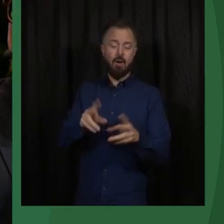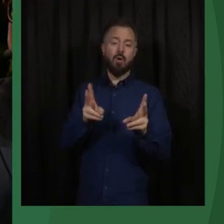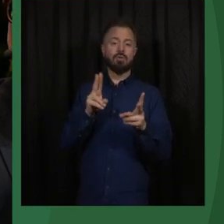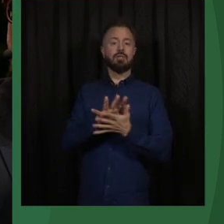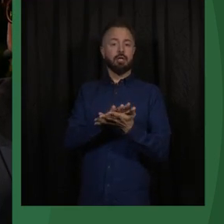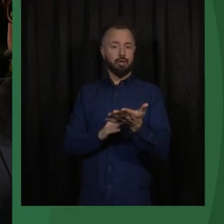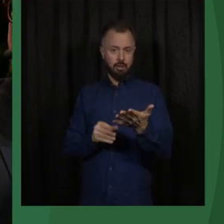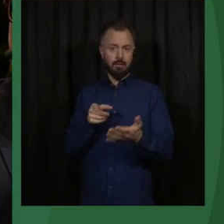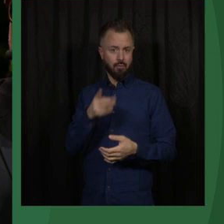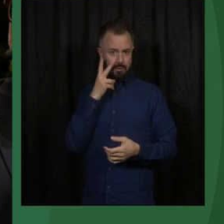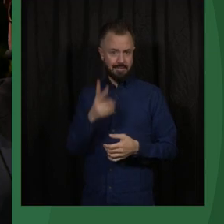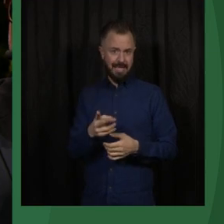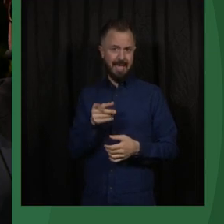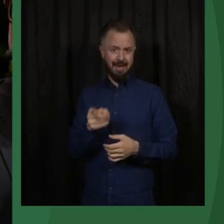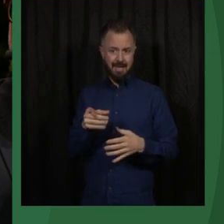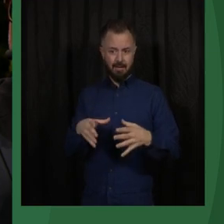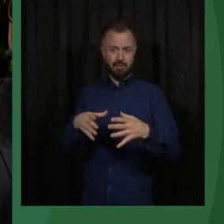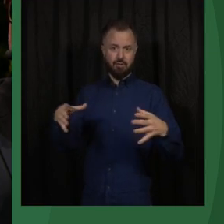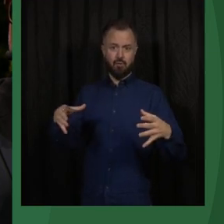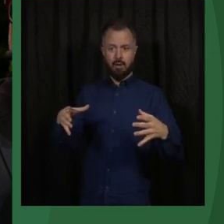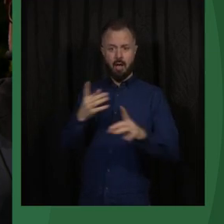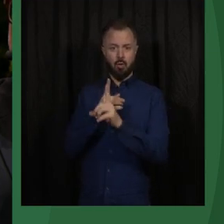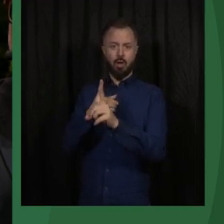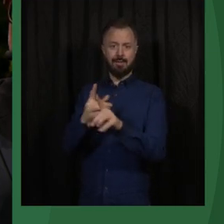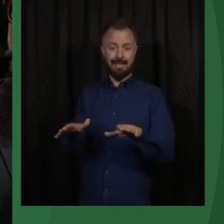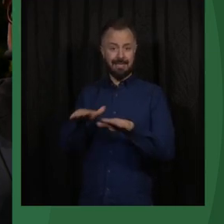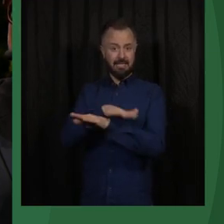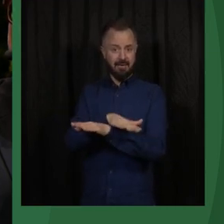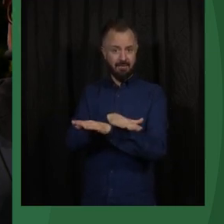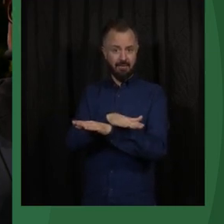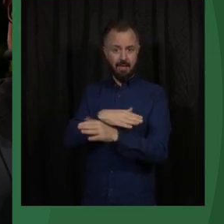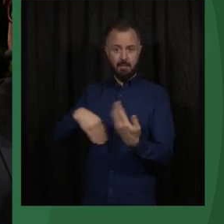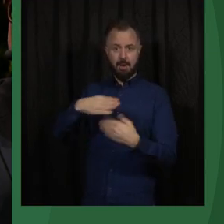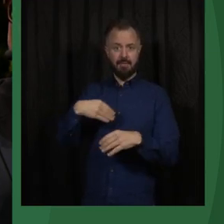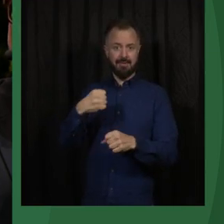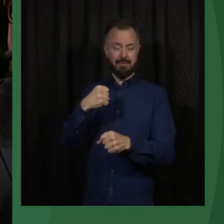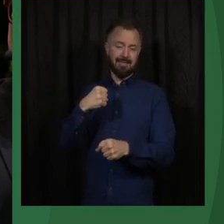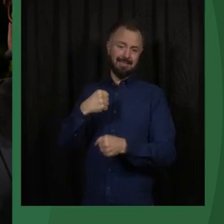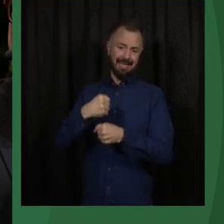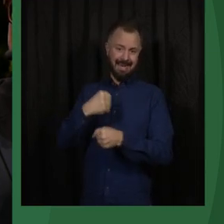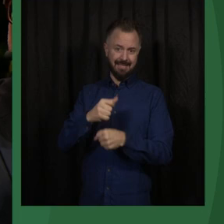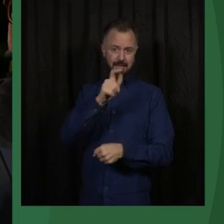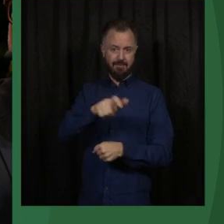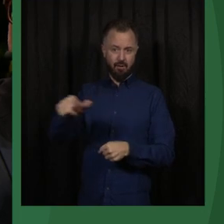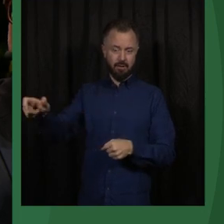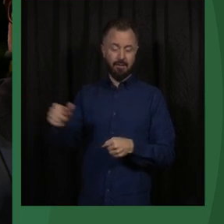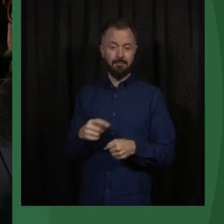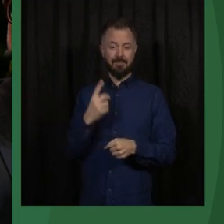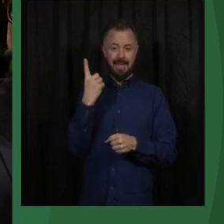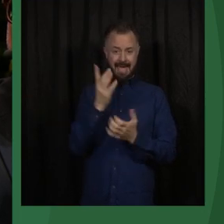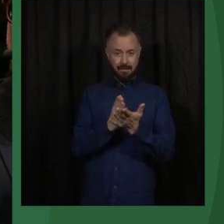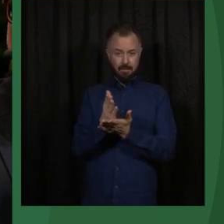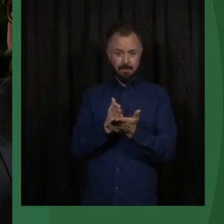that you see these large loyalty shifts amongst the security forces. And one case to